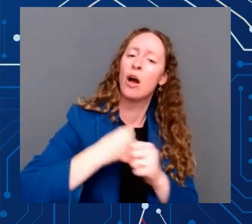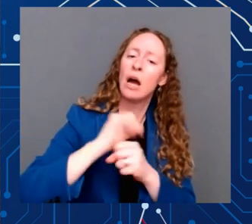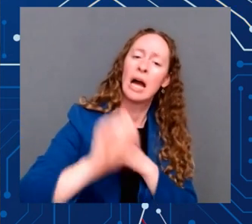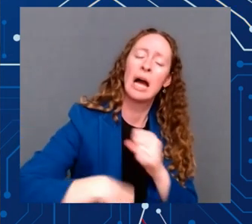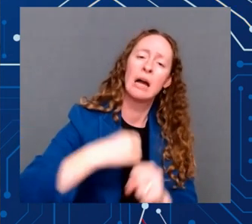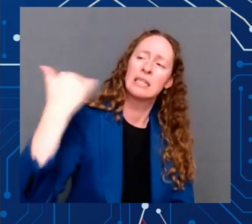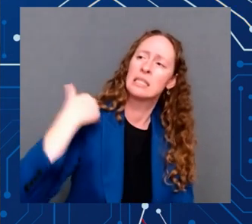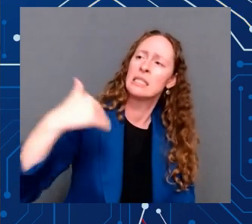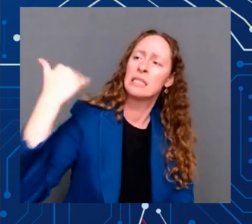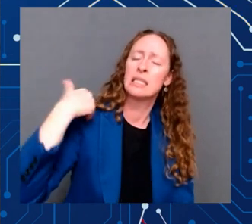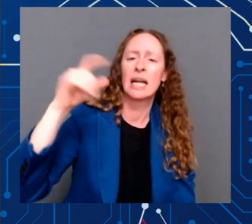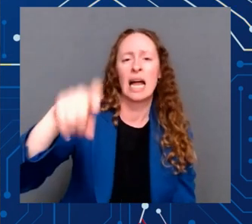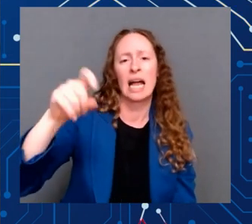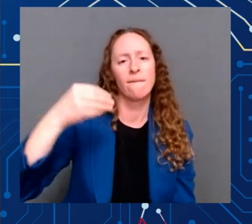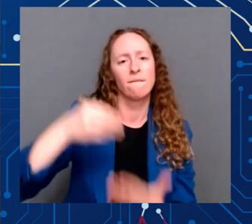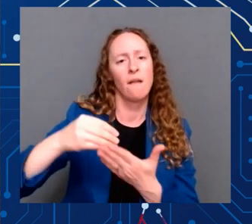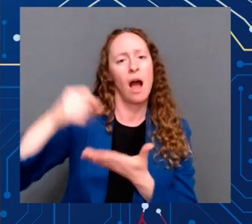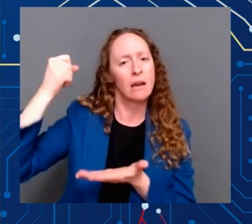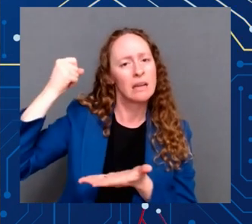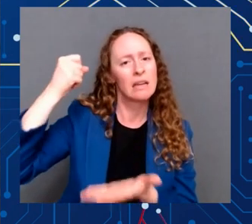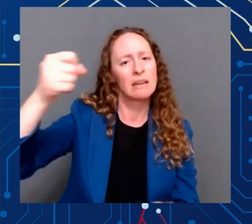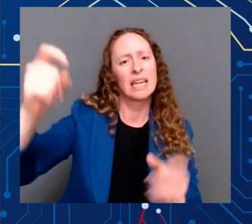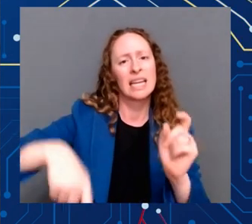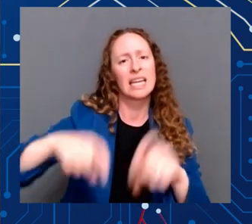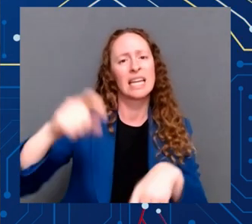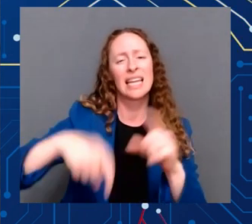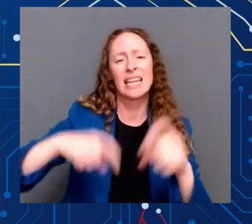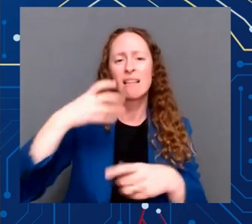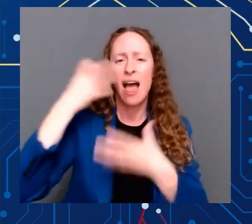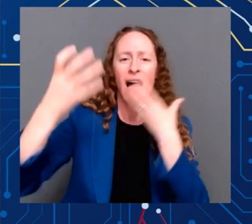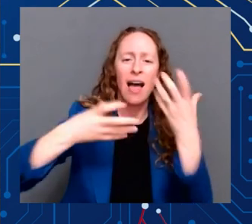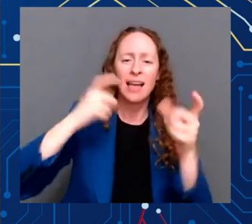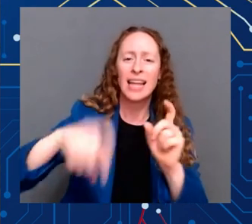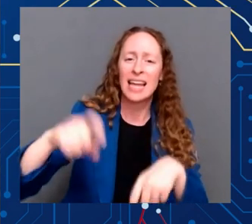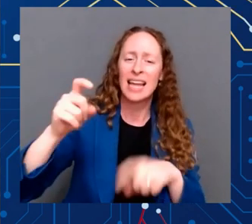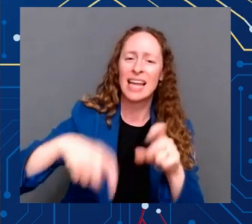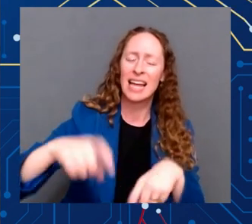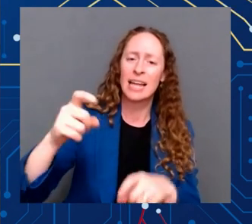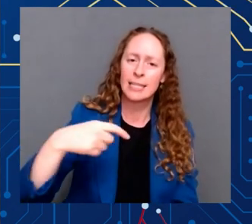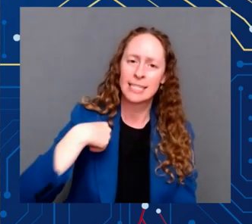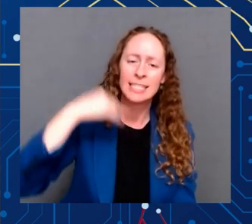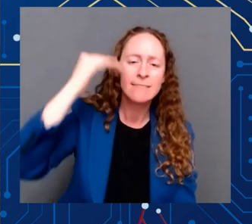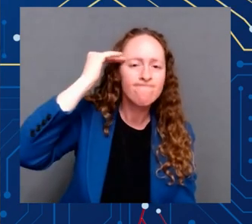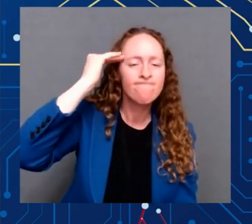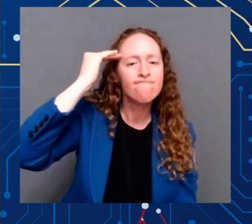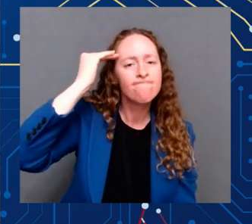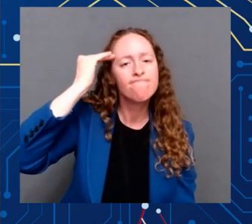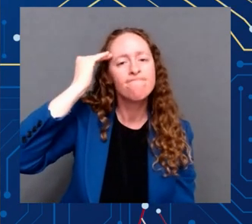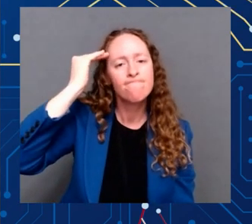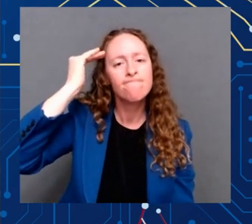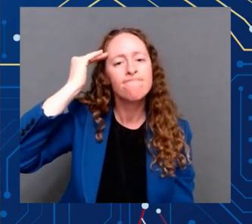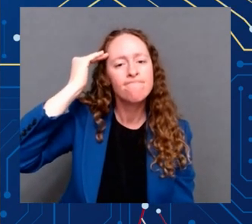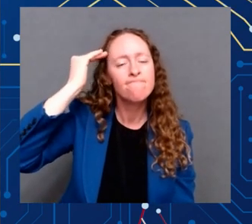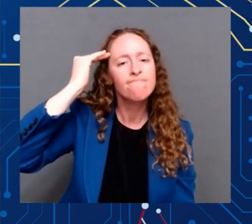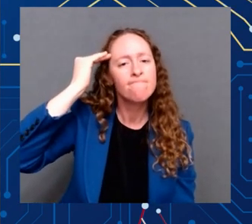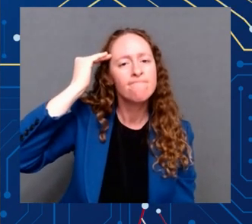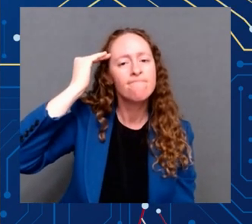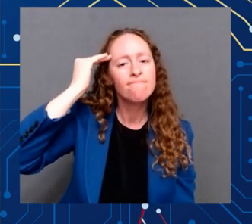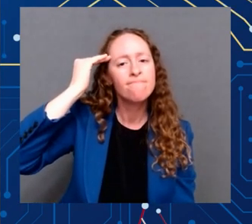why we are better positioned than any other nation in the world to win the economic competition of the 21st century.